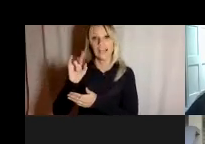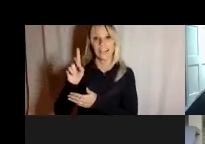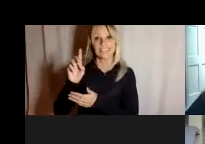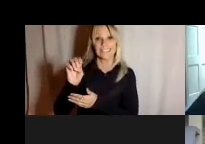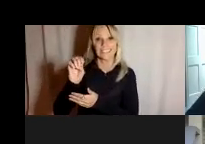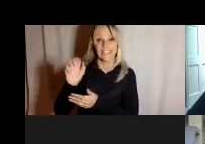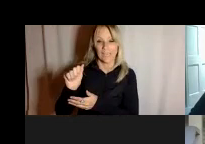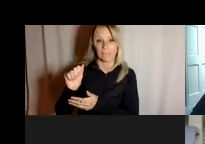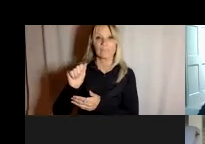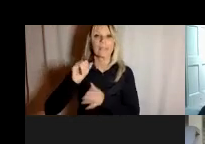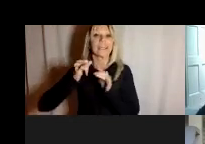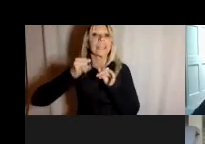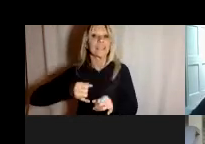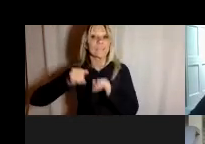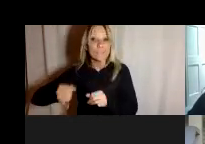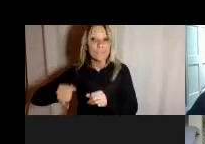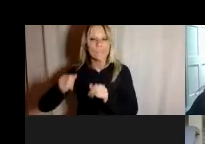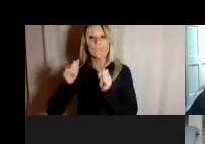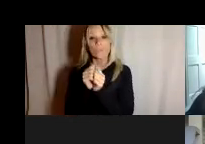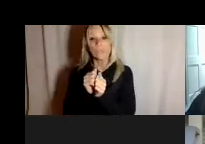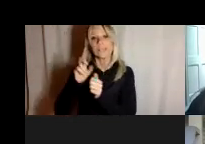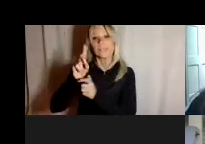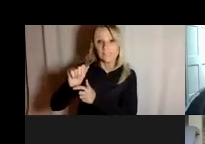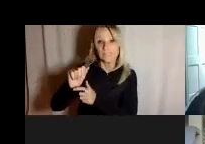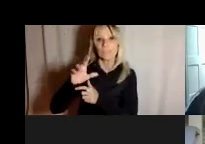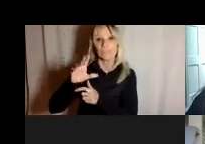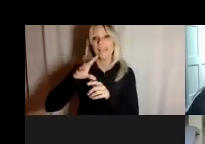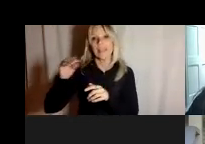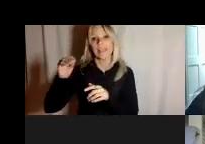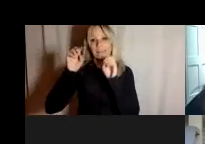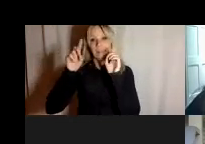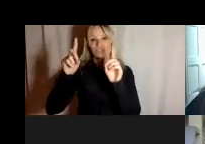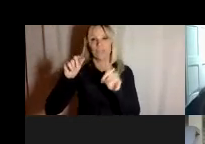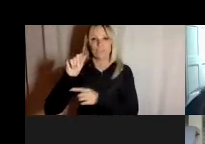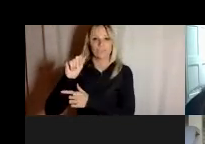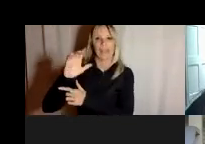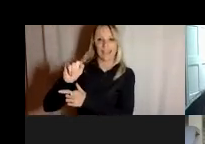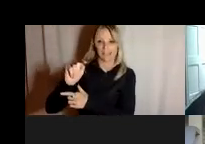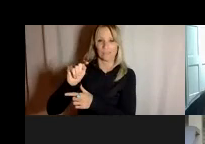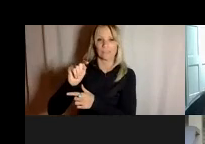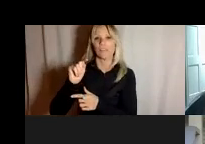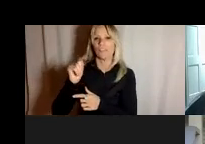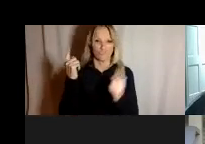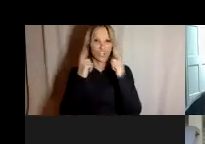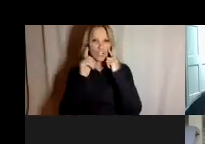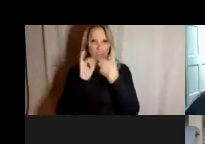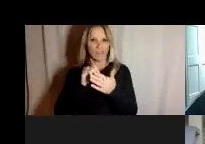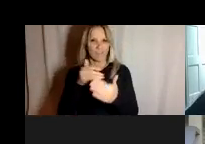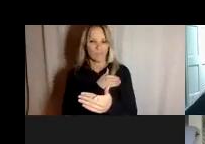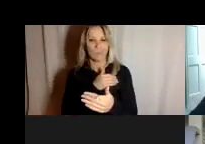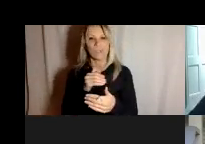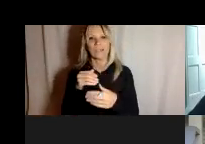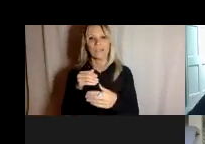disabilities in education act you've probably heard of idea it gives our students access to faith